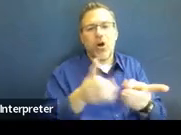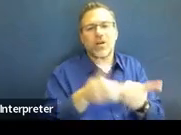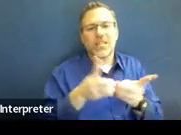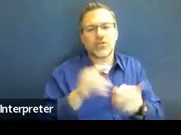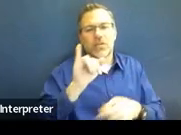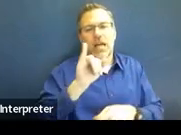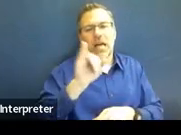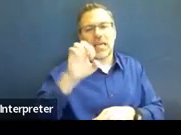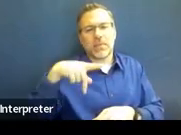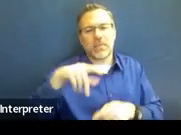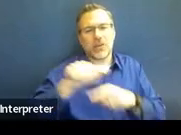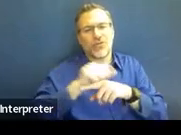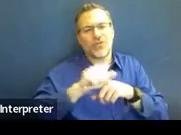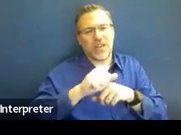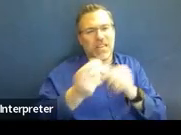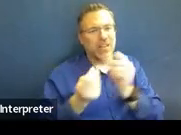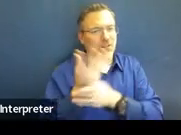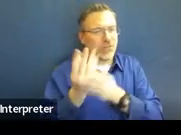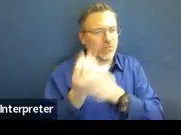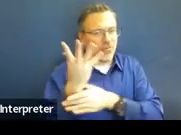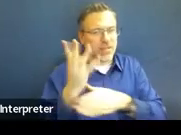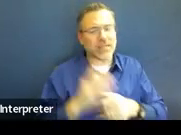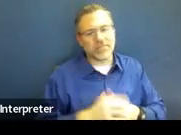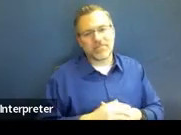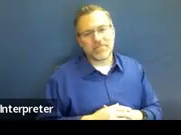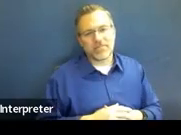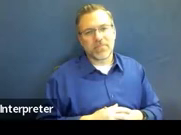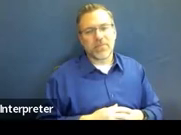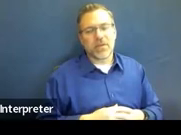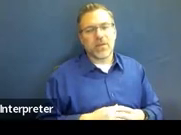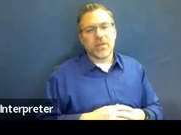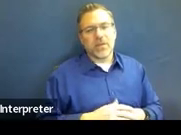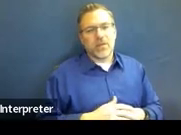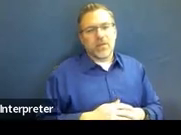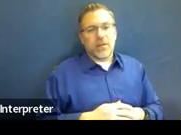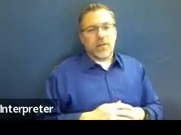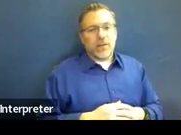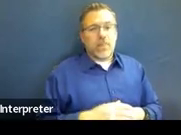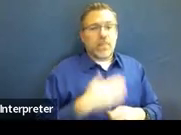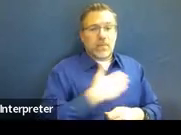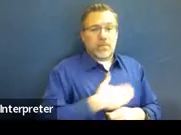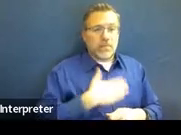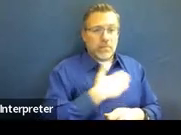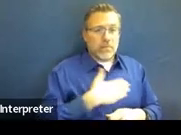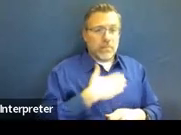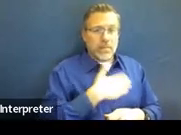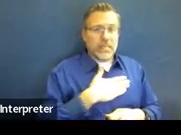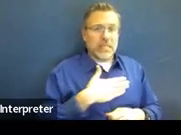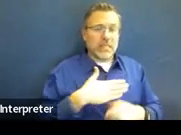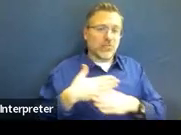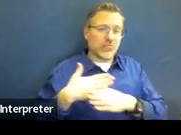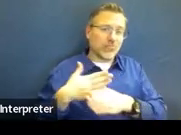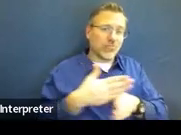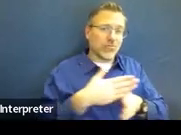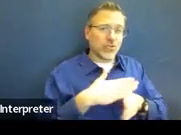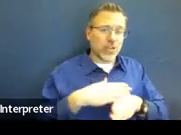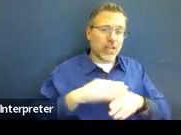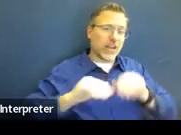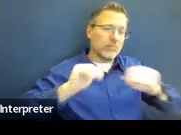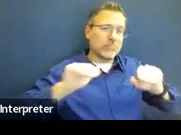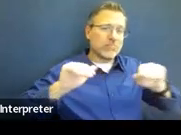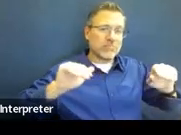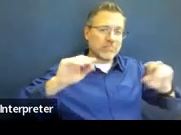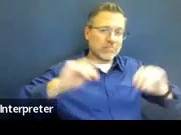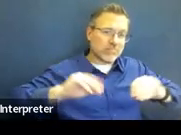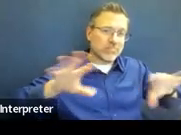spring. But we go until the end of May. And then we ask for you to share with your general ed